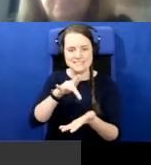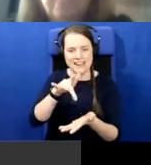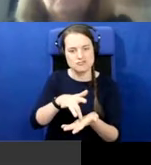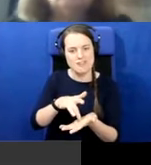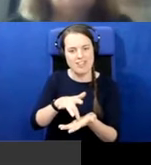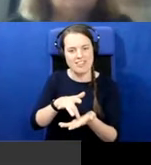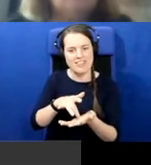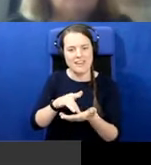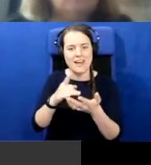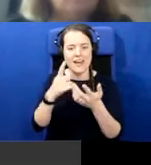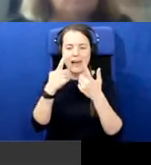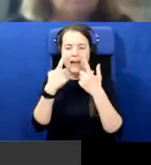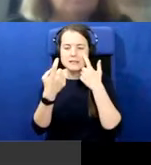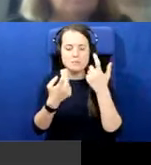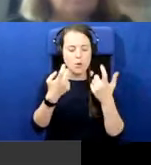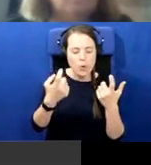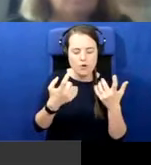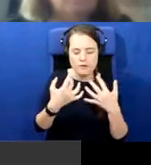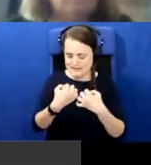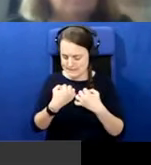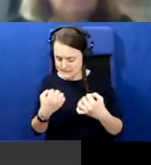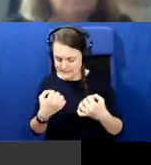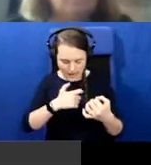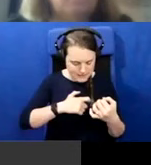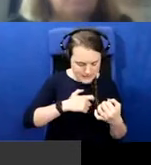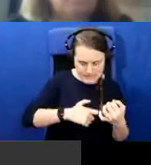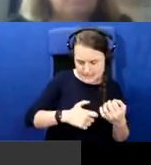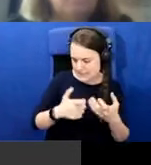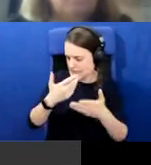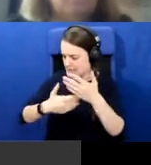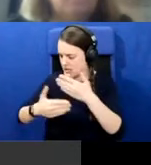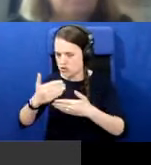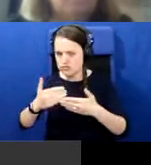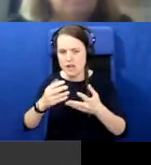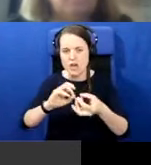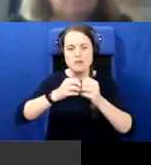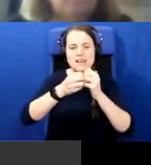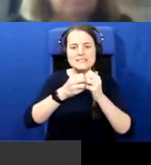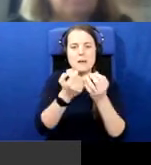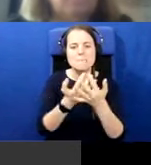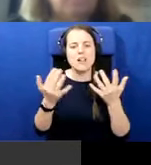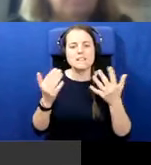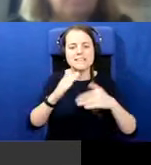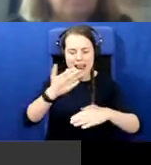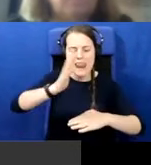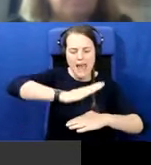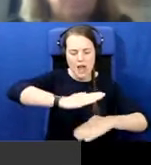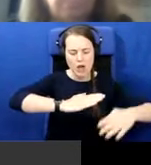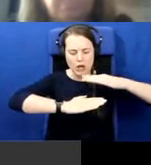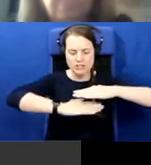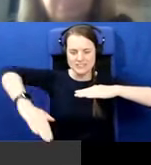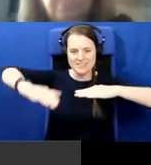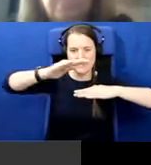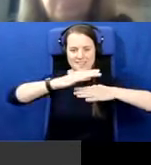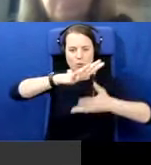Exploring identities, exploring the history and giving multi-layered versions of history. So in the Northern Irish context, it would